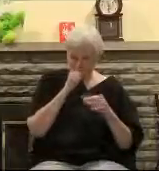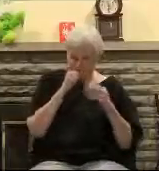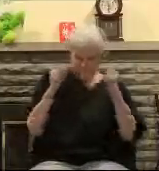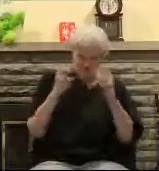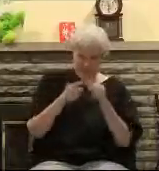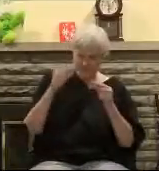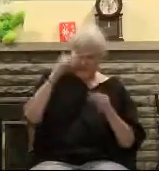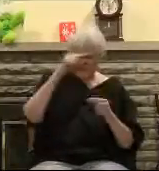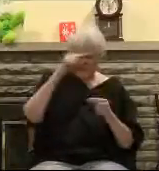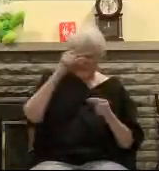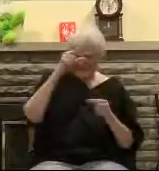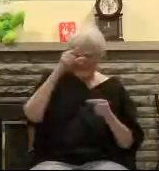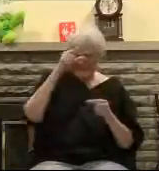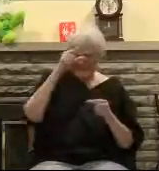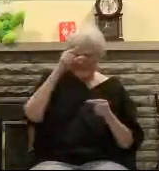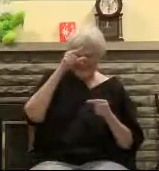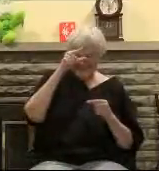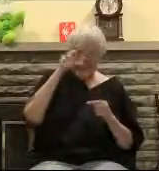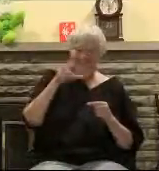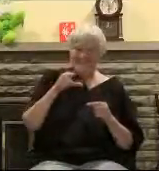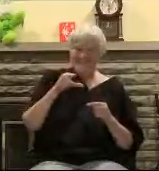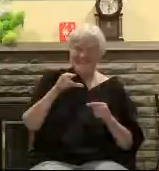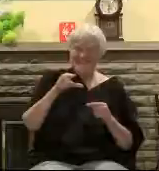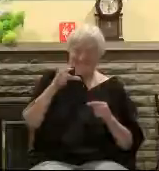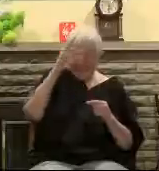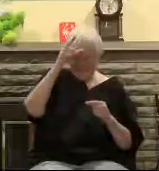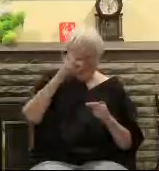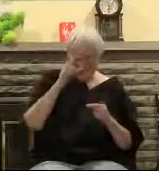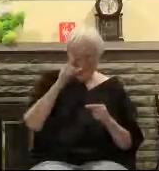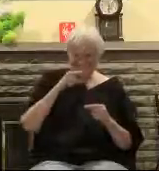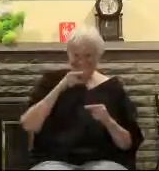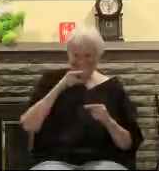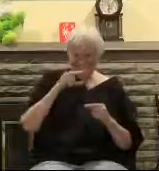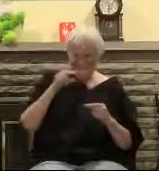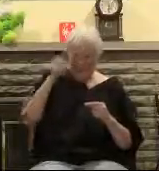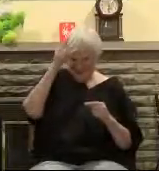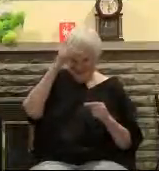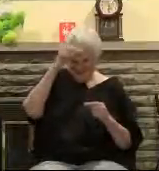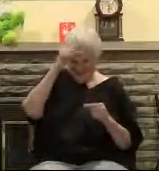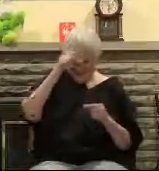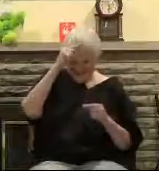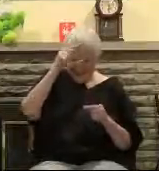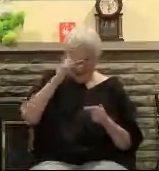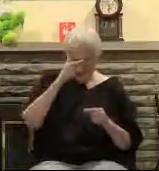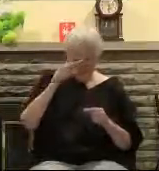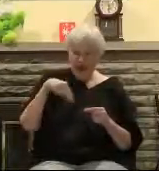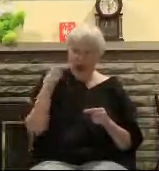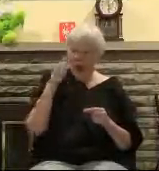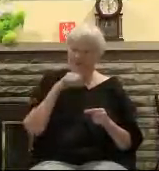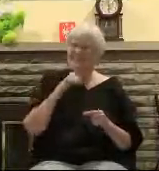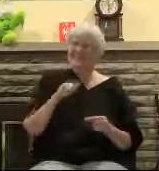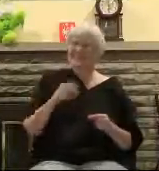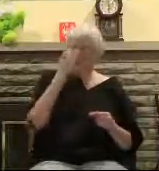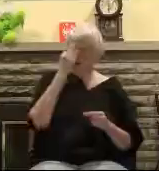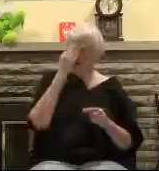Now to a Gentile who doesn't really know the Bible you're like I am too No You've never looked